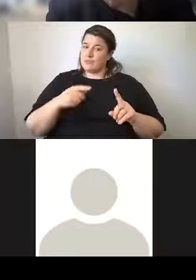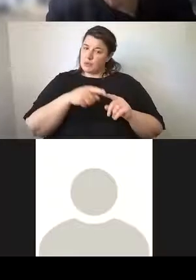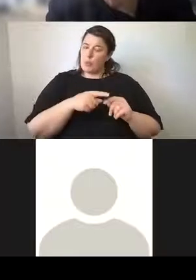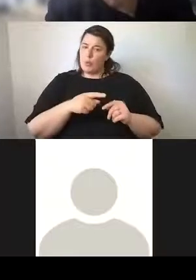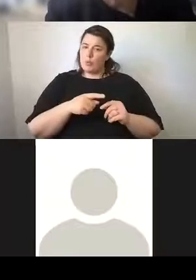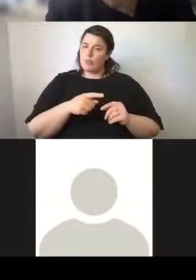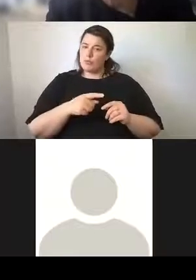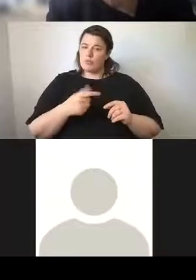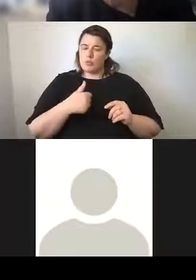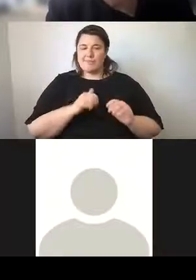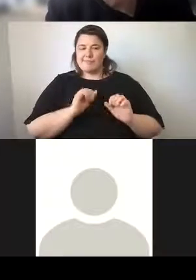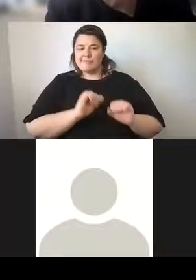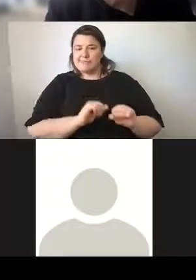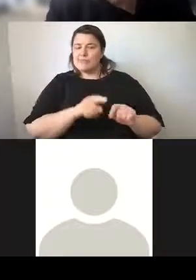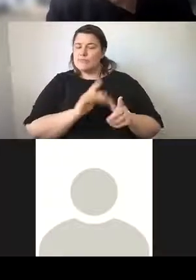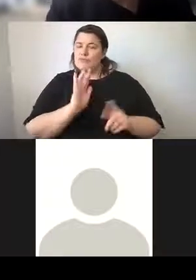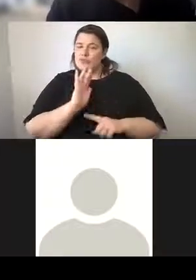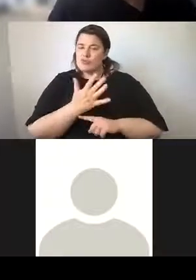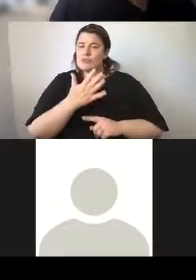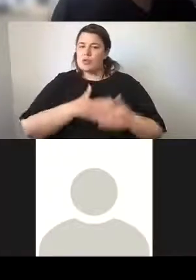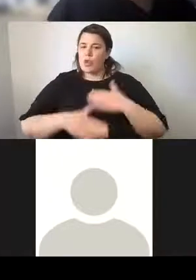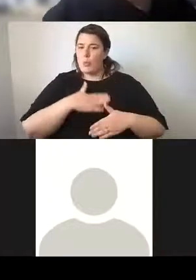of street trees and urban panting.